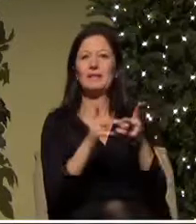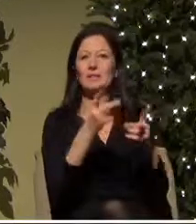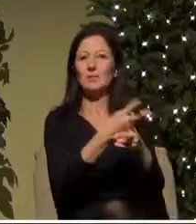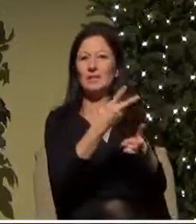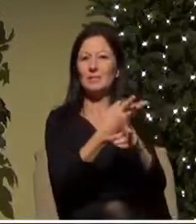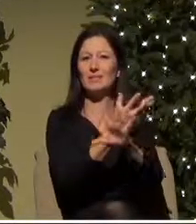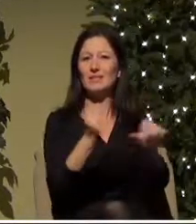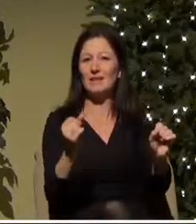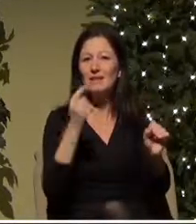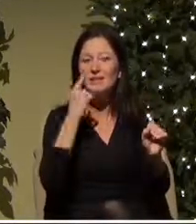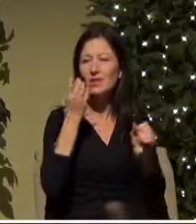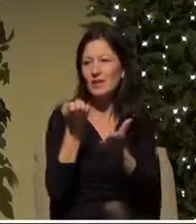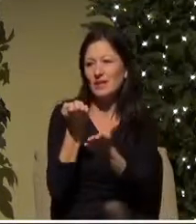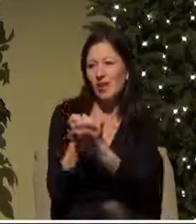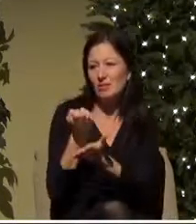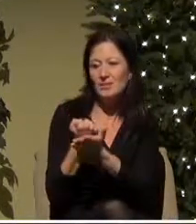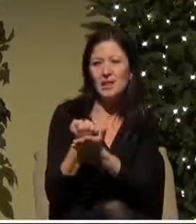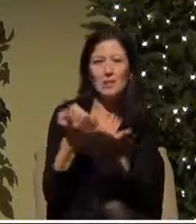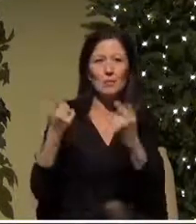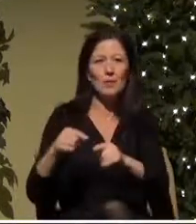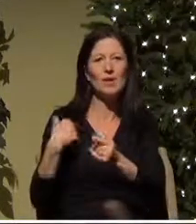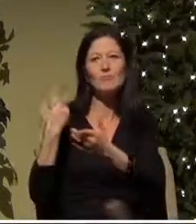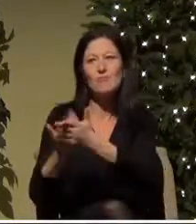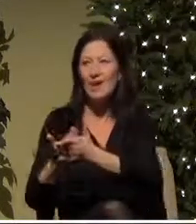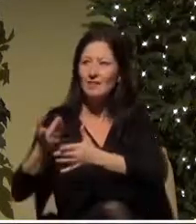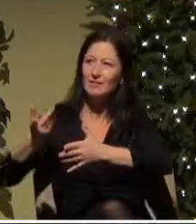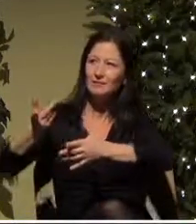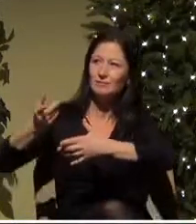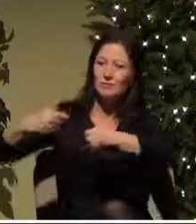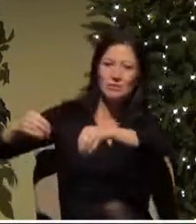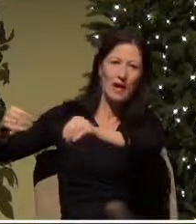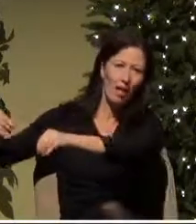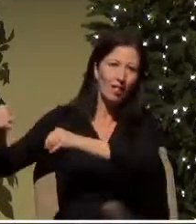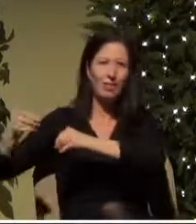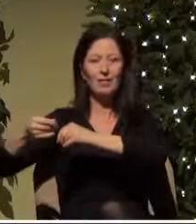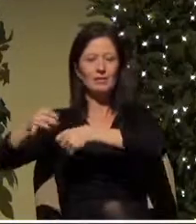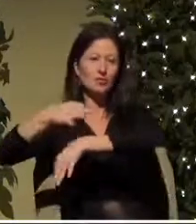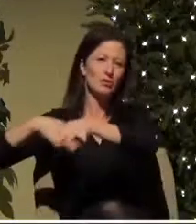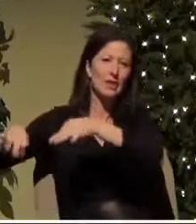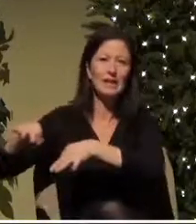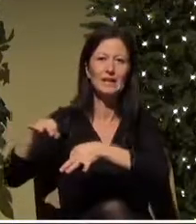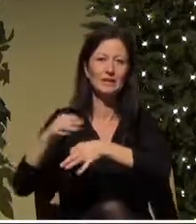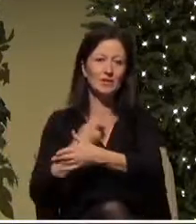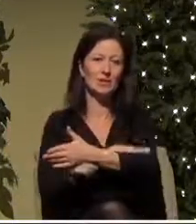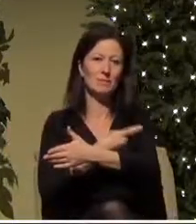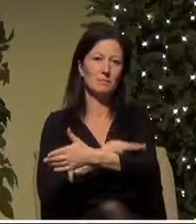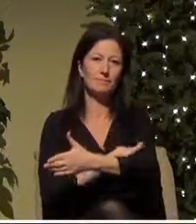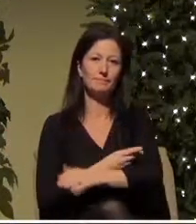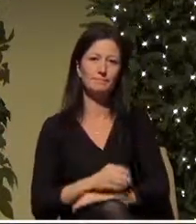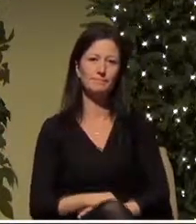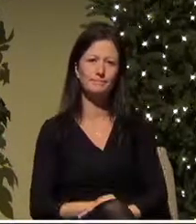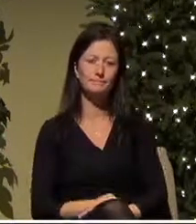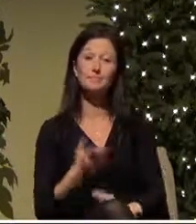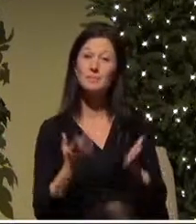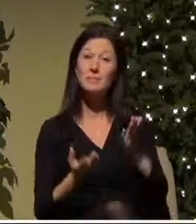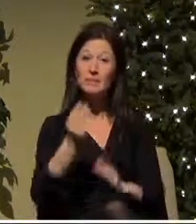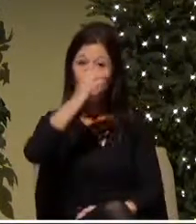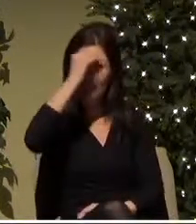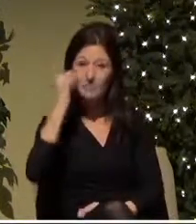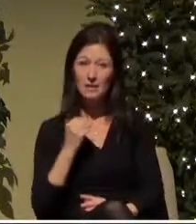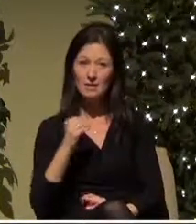this part of the season and so Mary and Joseph would have heard them coming and perhaps they would have been afraid at this